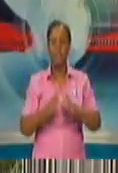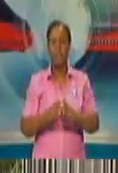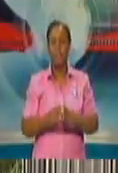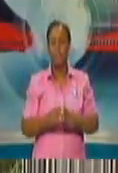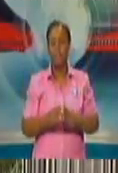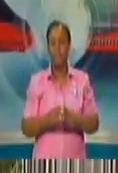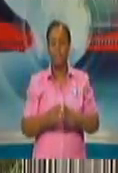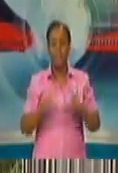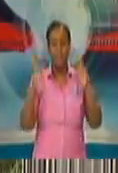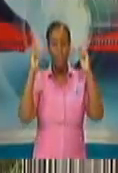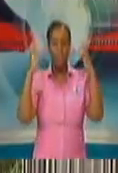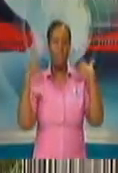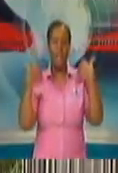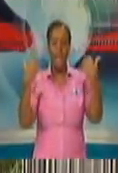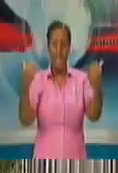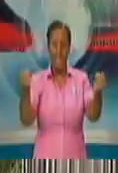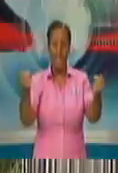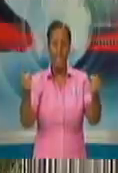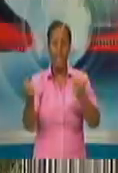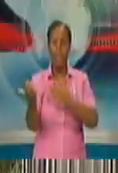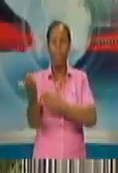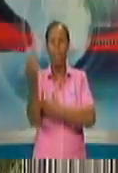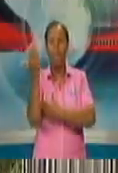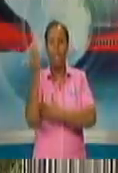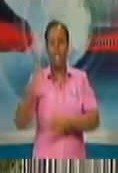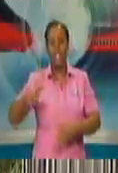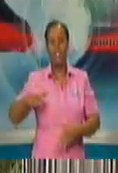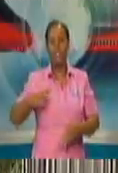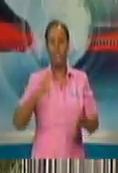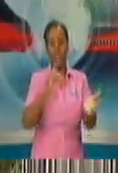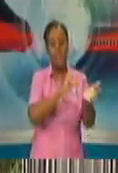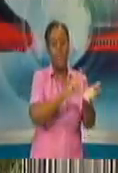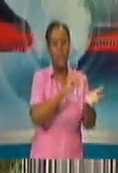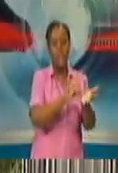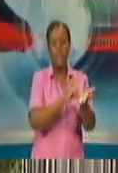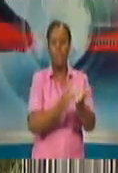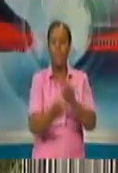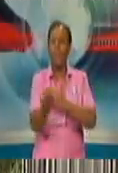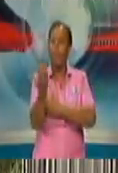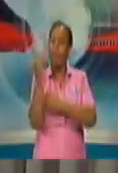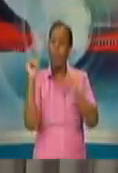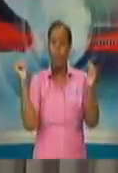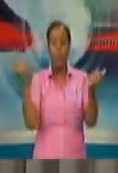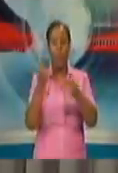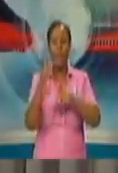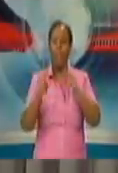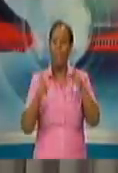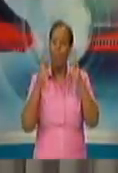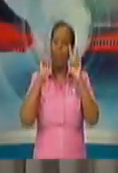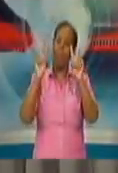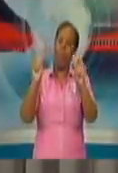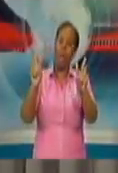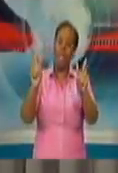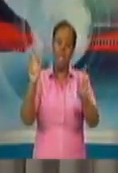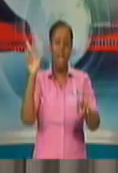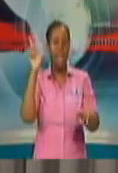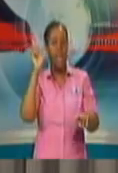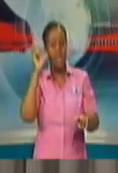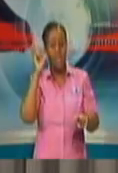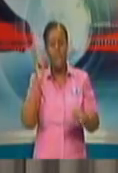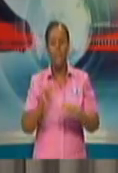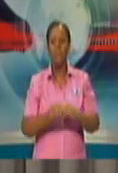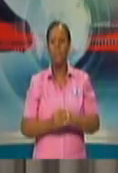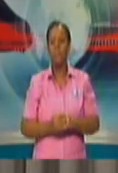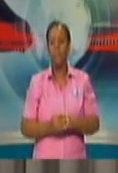of Health. Good morning to Dr. Parasram. And good morning to all the viewing and listening audiences. And today, I'm privileged to